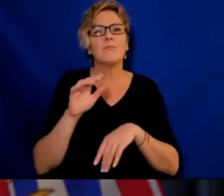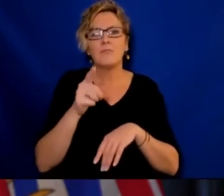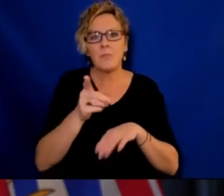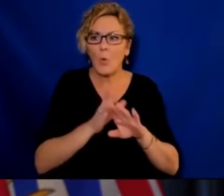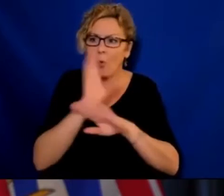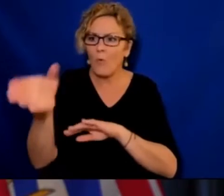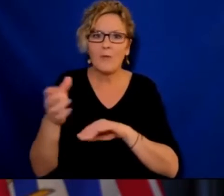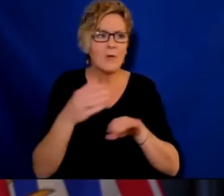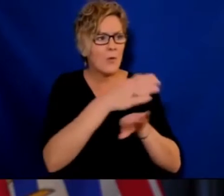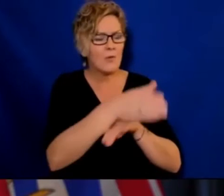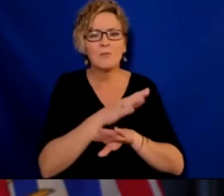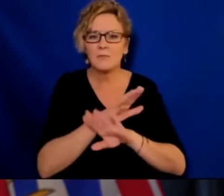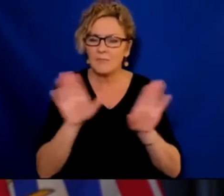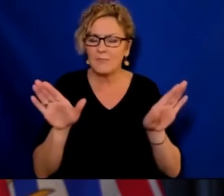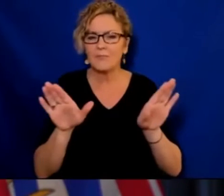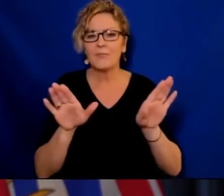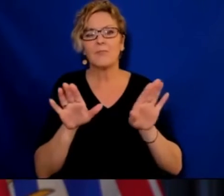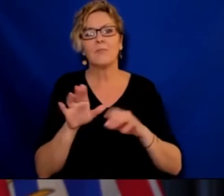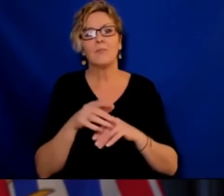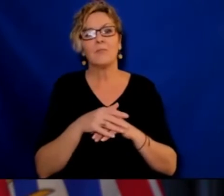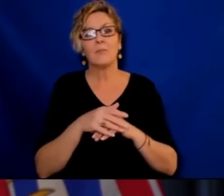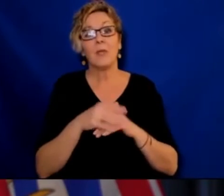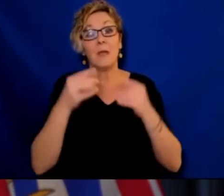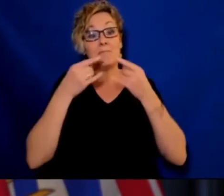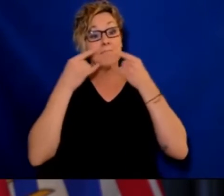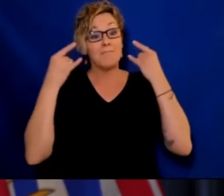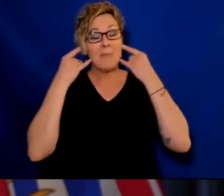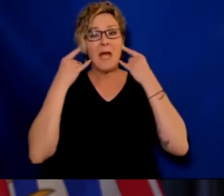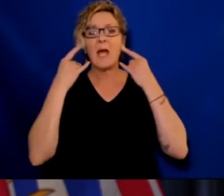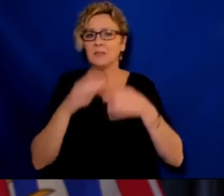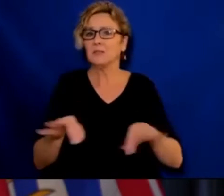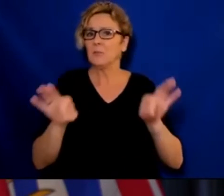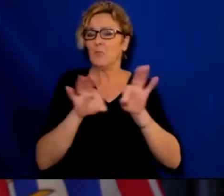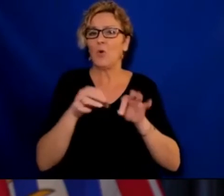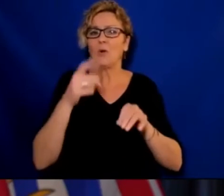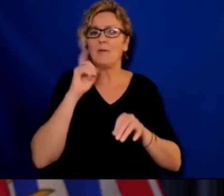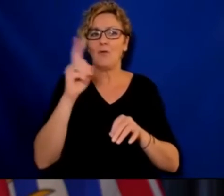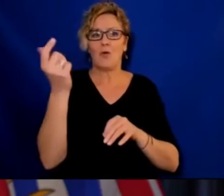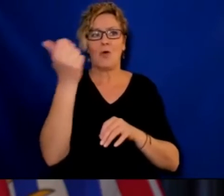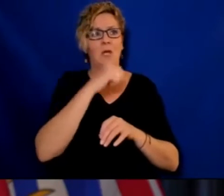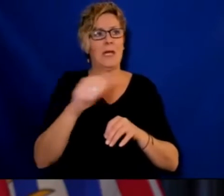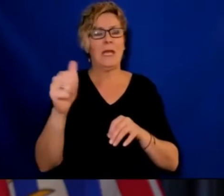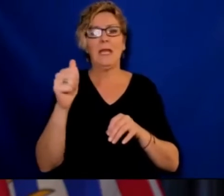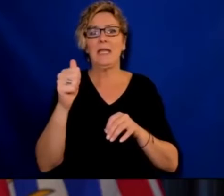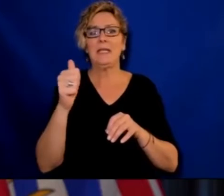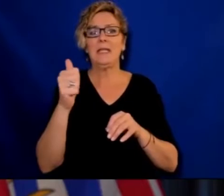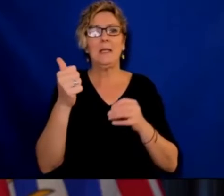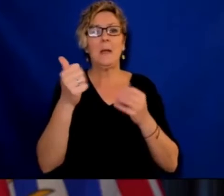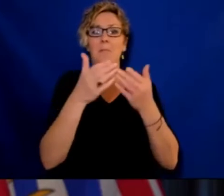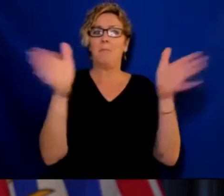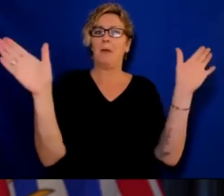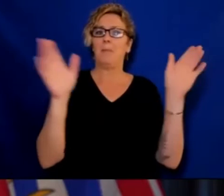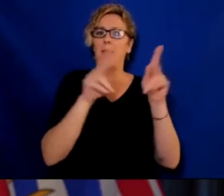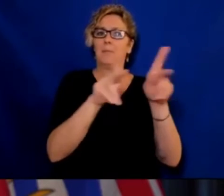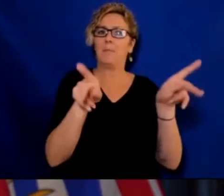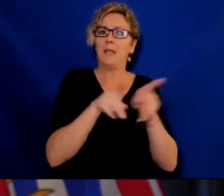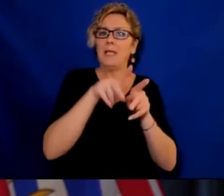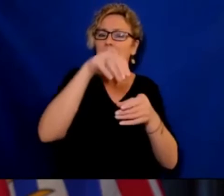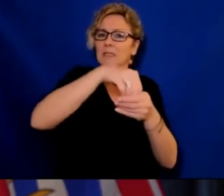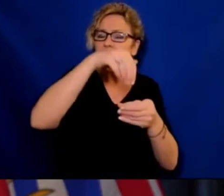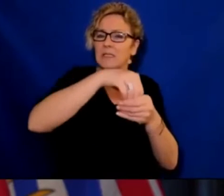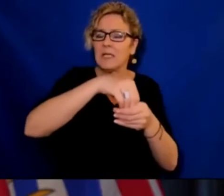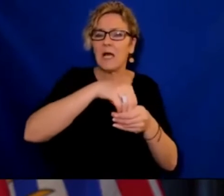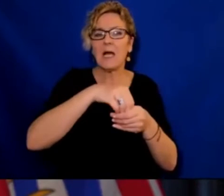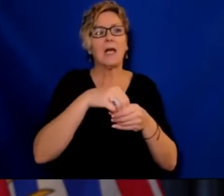embrace. Masks are important measures businesses, in public spaces, on transit, in stores, on ferries,